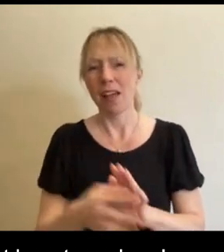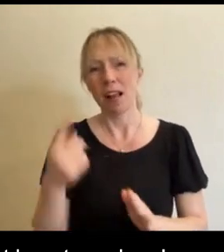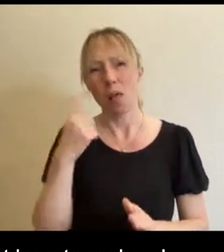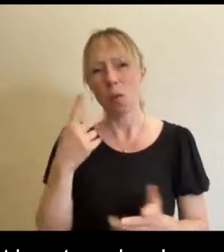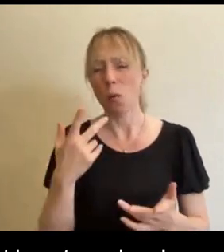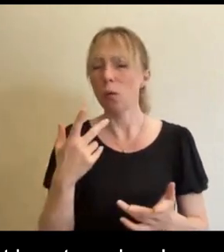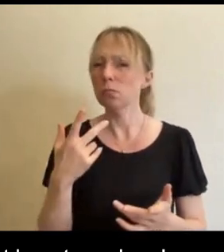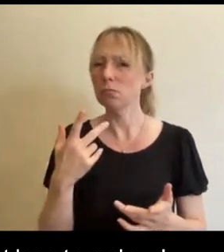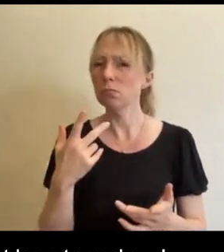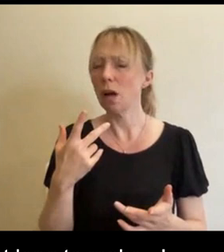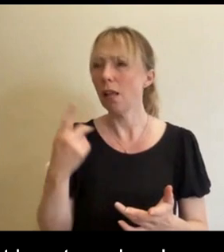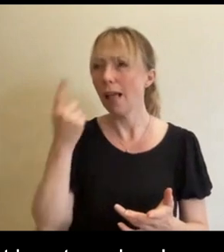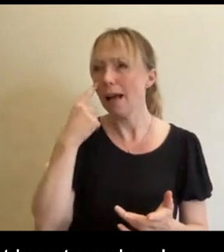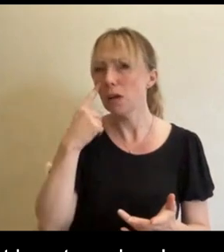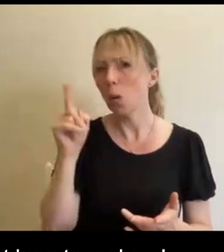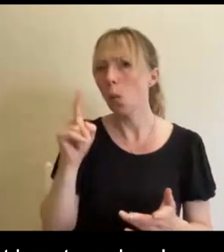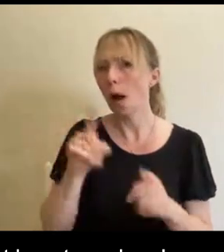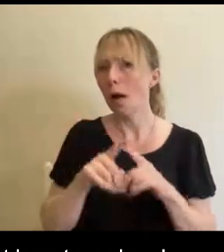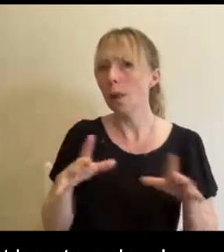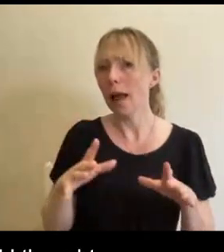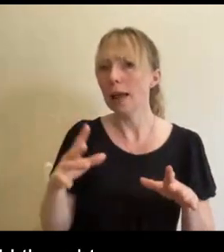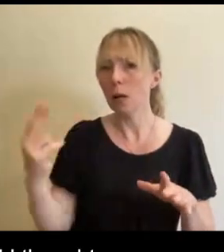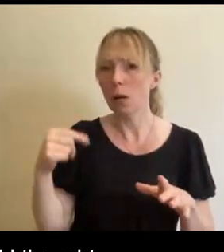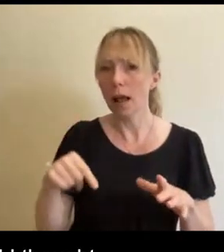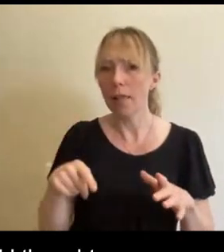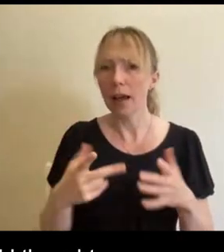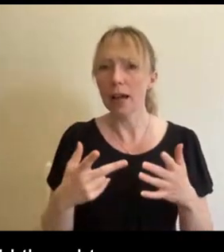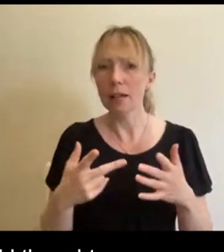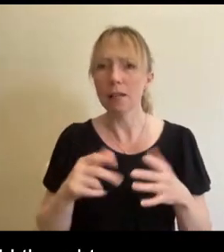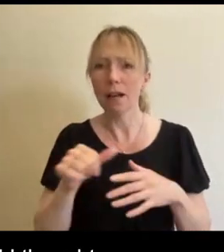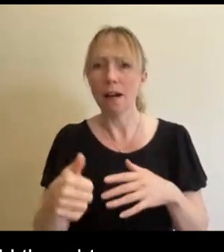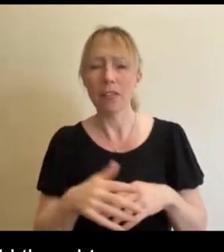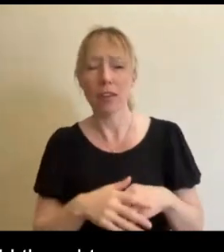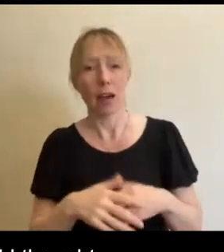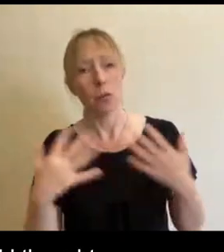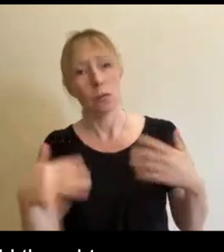and see what I look like in that. And after I saw it, I was like, oh, my gosh.